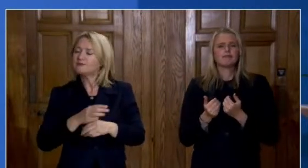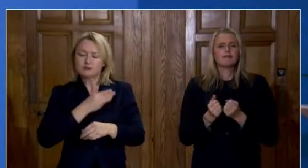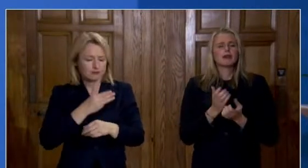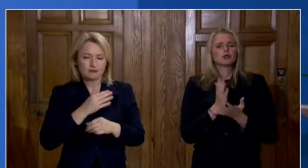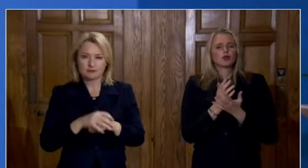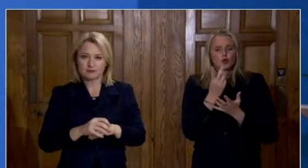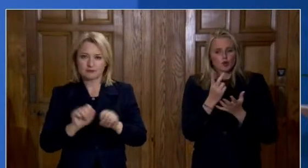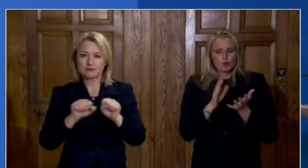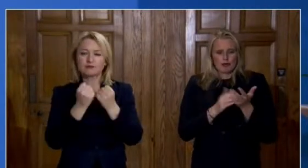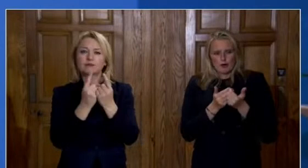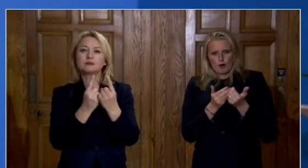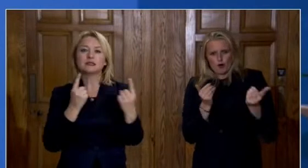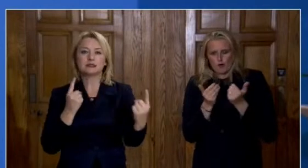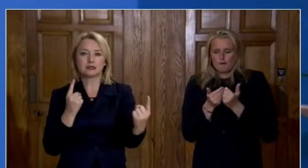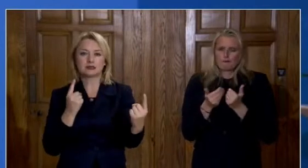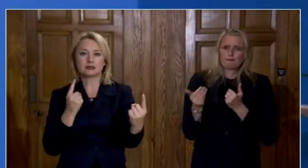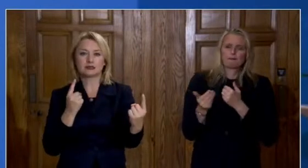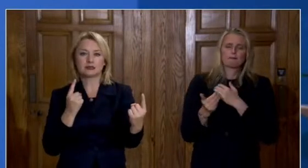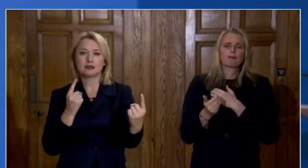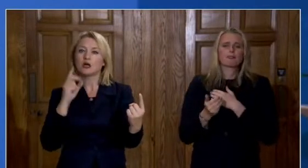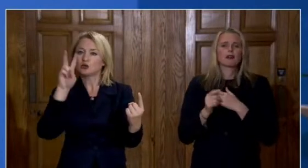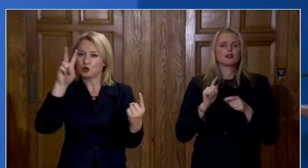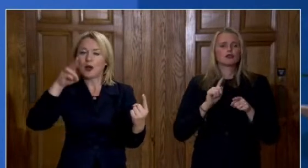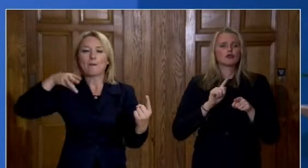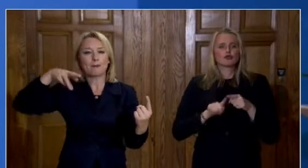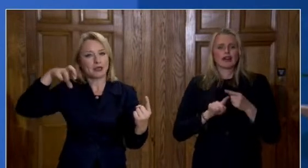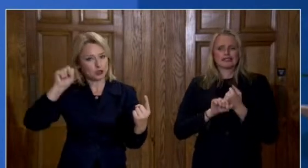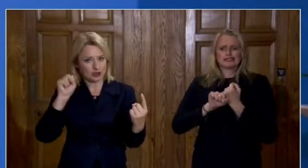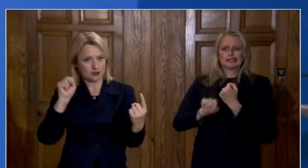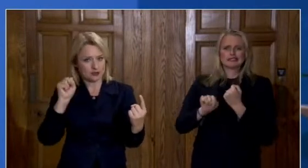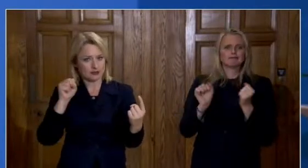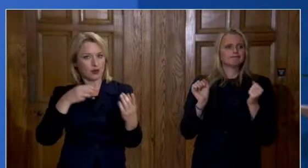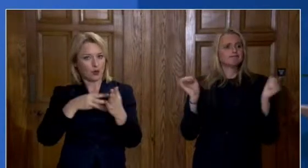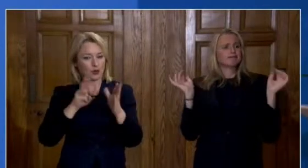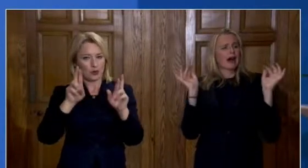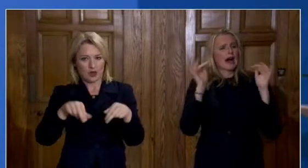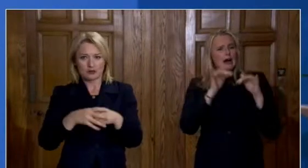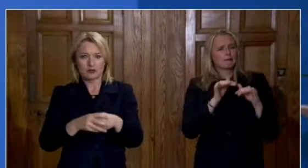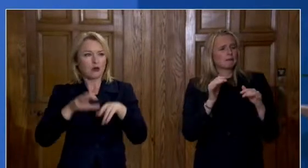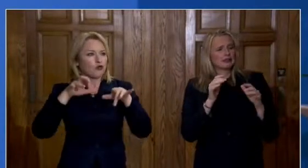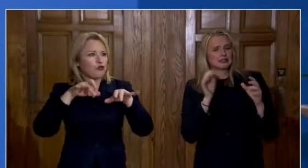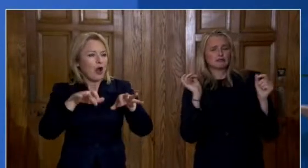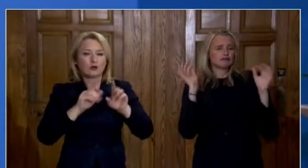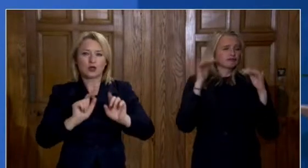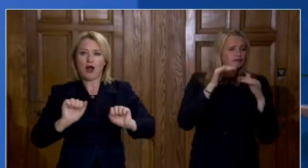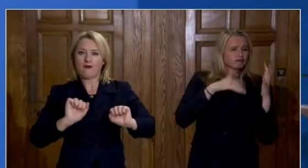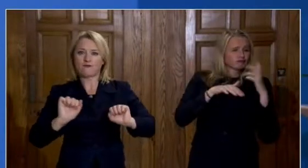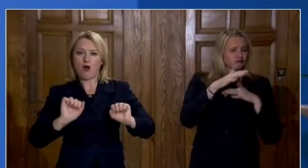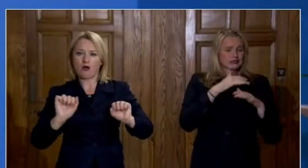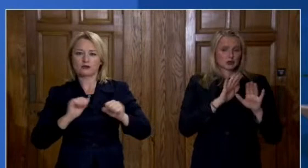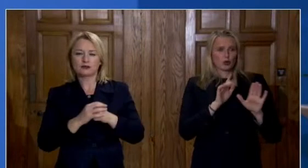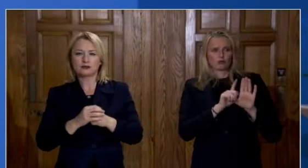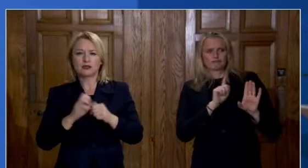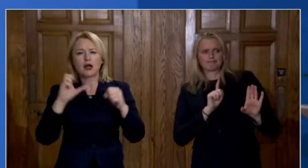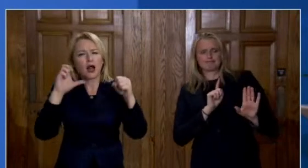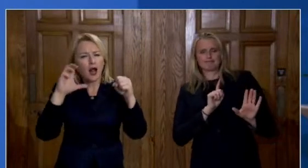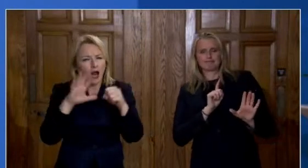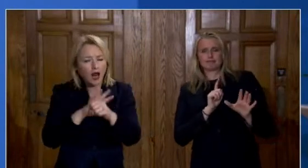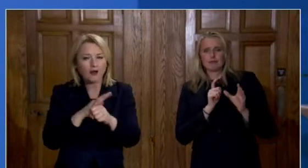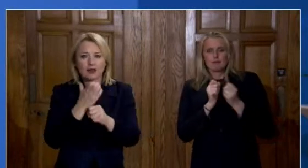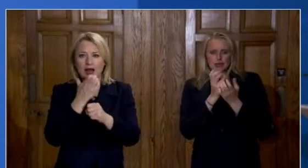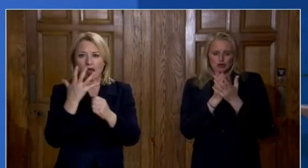as much as possible, avoid crowds and crowded places when you can, careful hand hygiene,